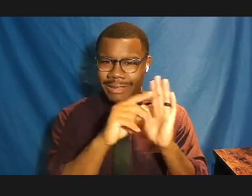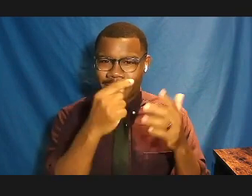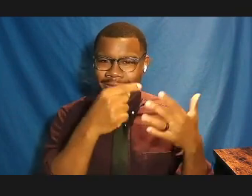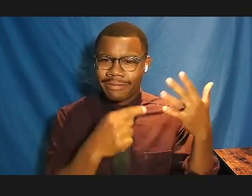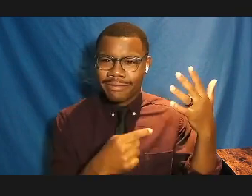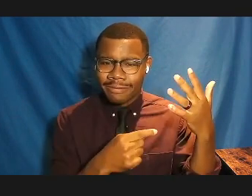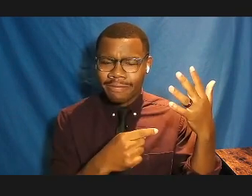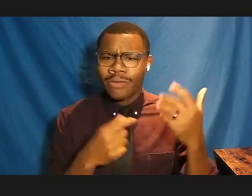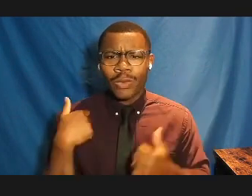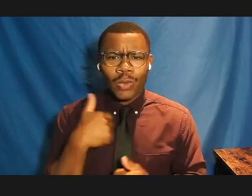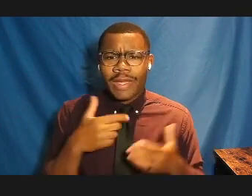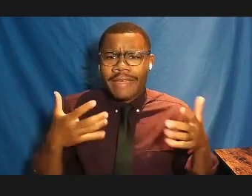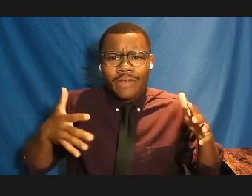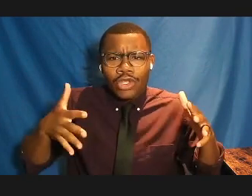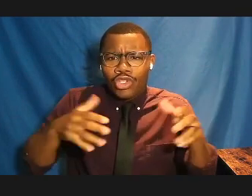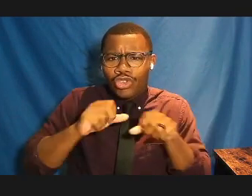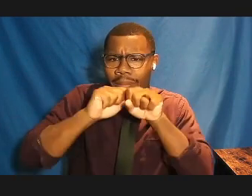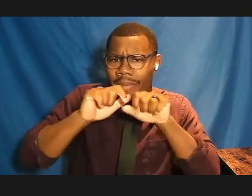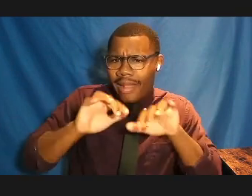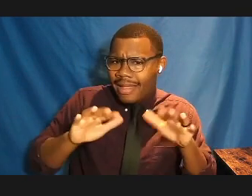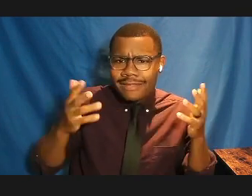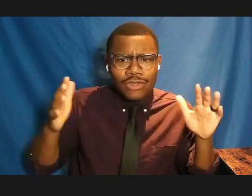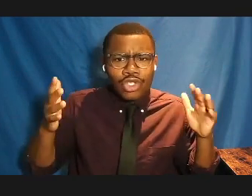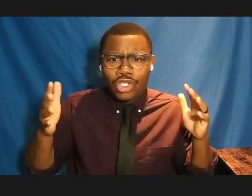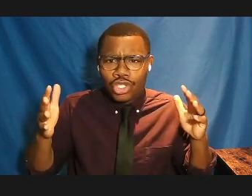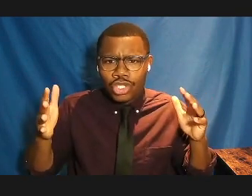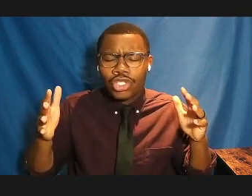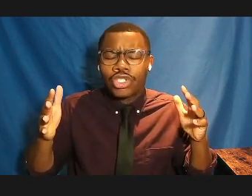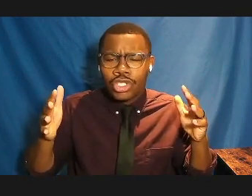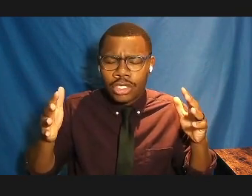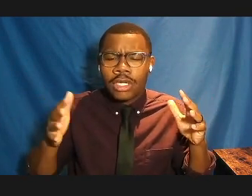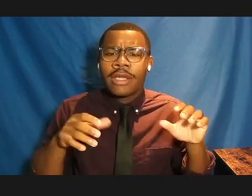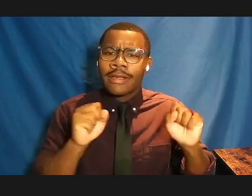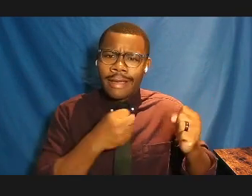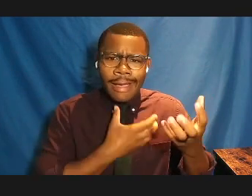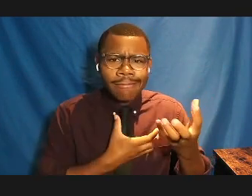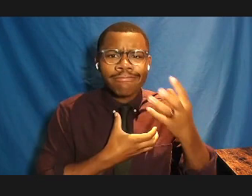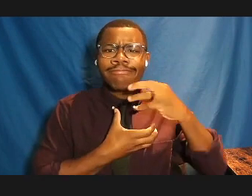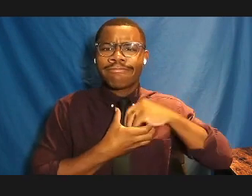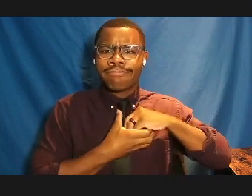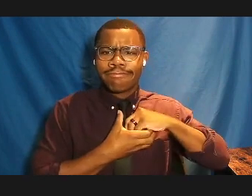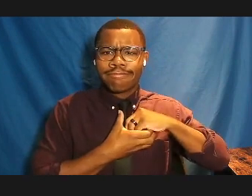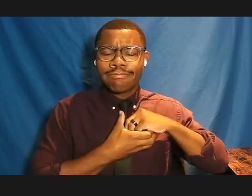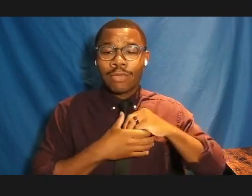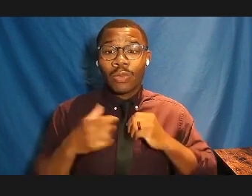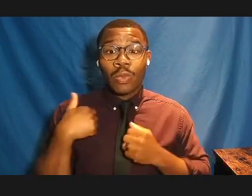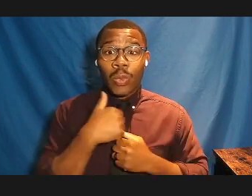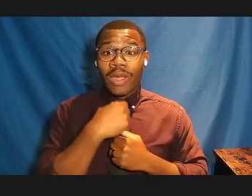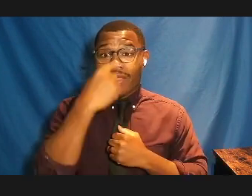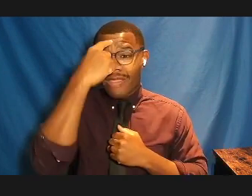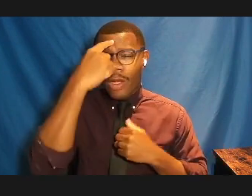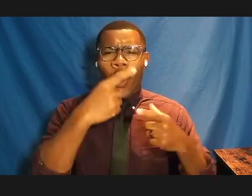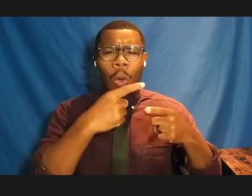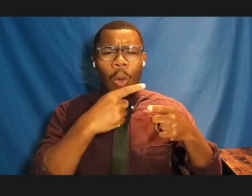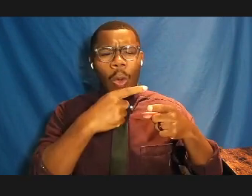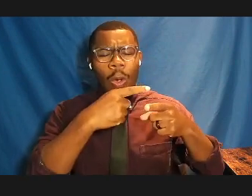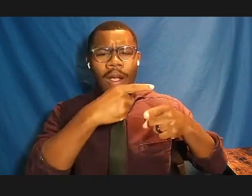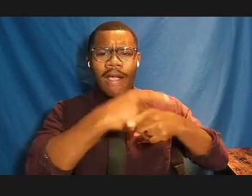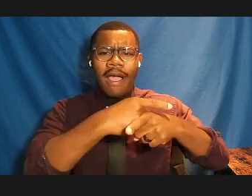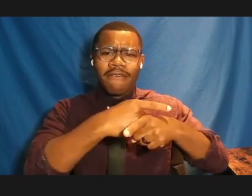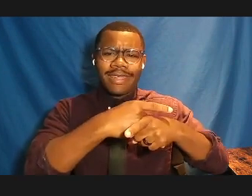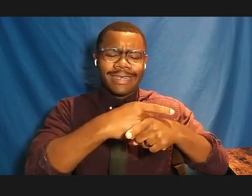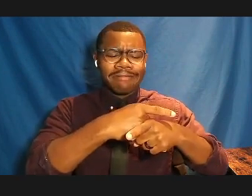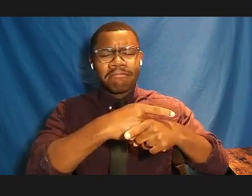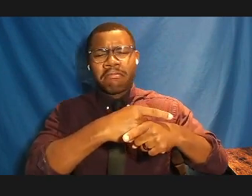and I think we can embody some of those things, too, and therefore, instead of treating conflict as a perpetual inevitability,